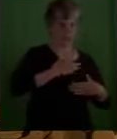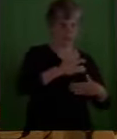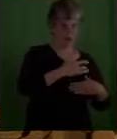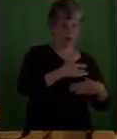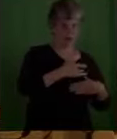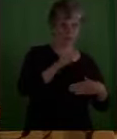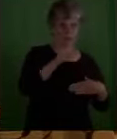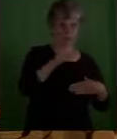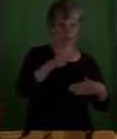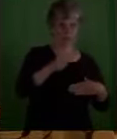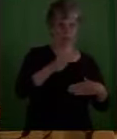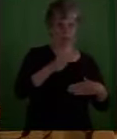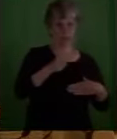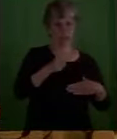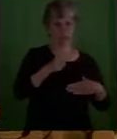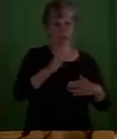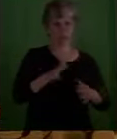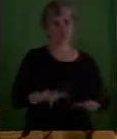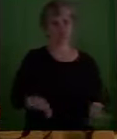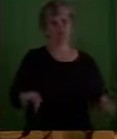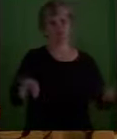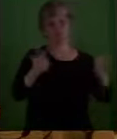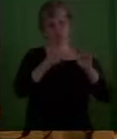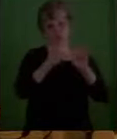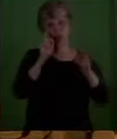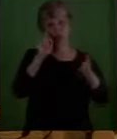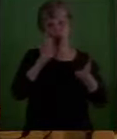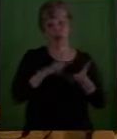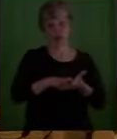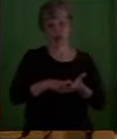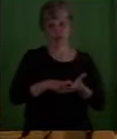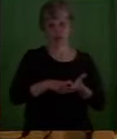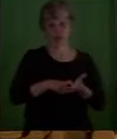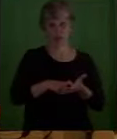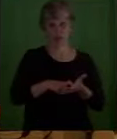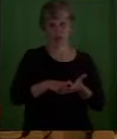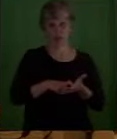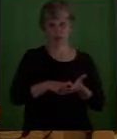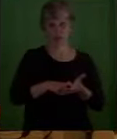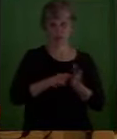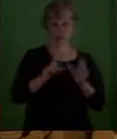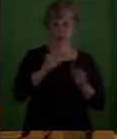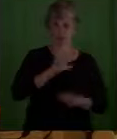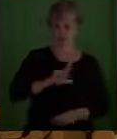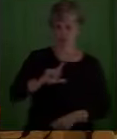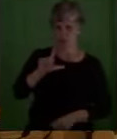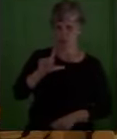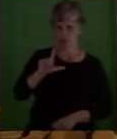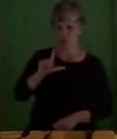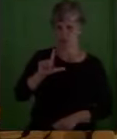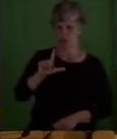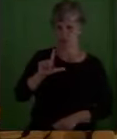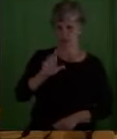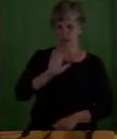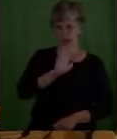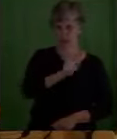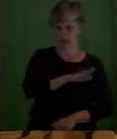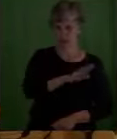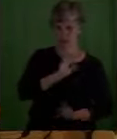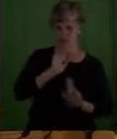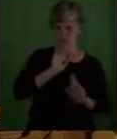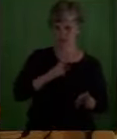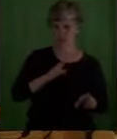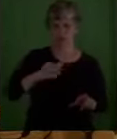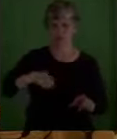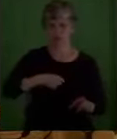And it's important to note that the response of our Lord when we leave, when we start